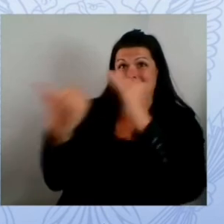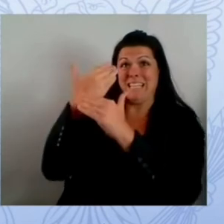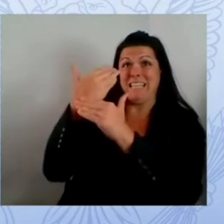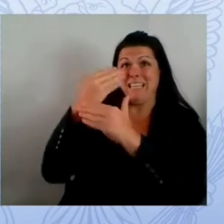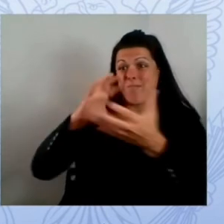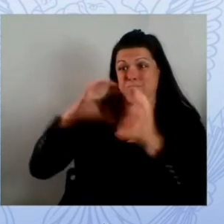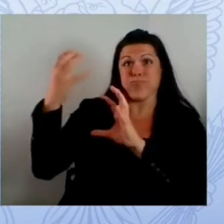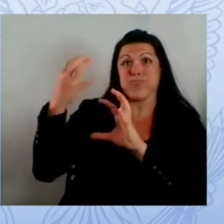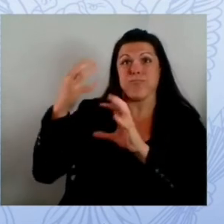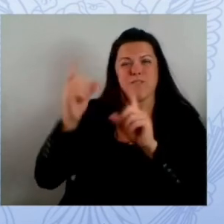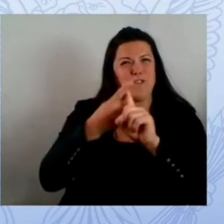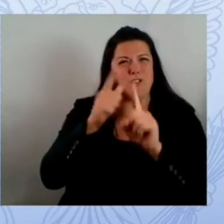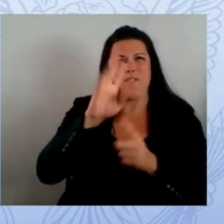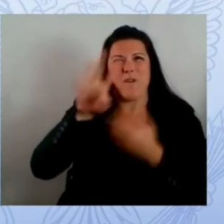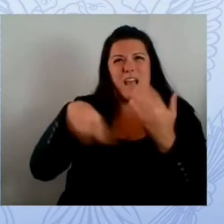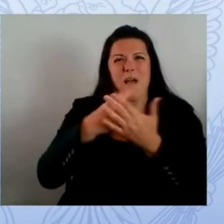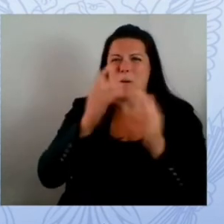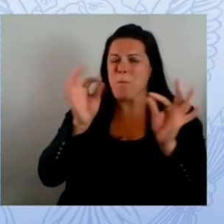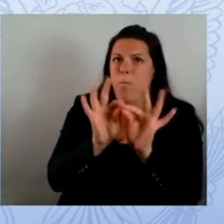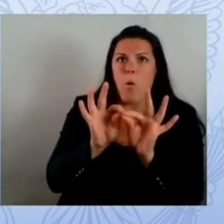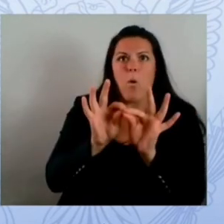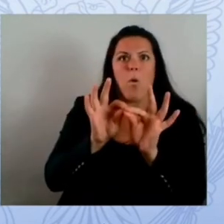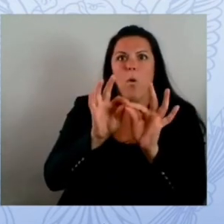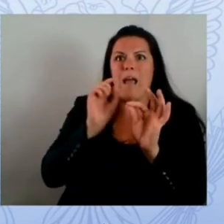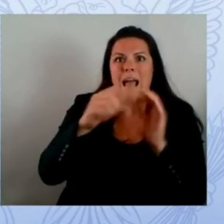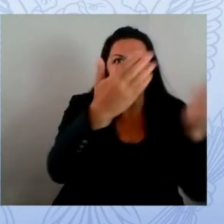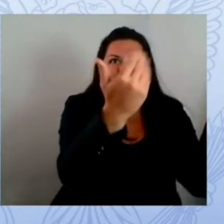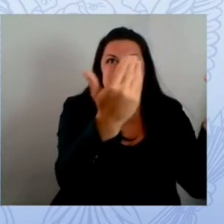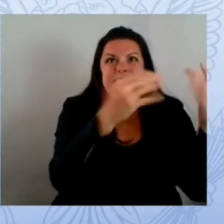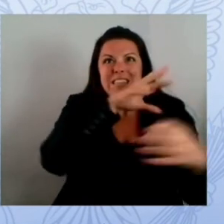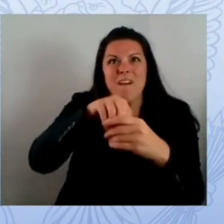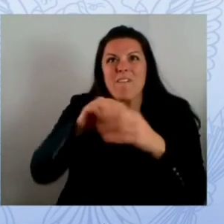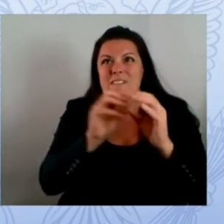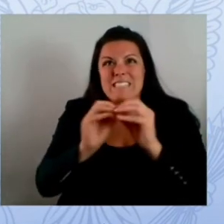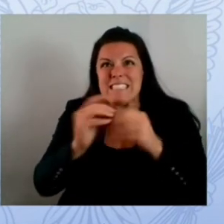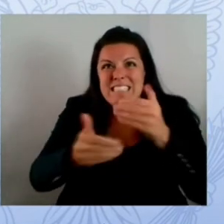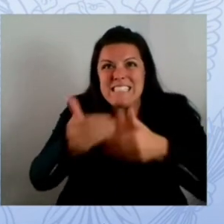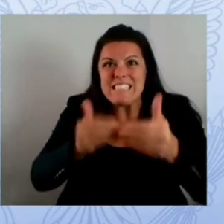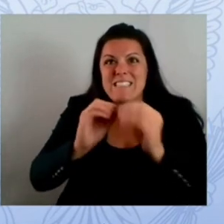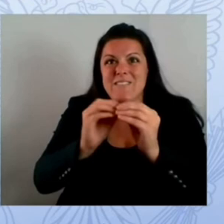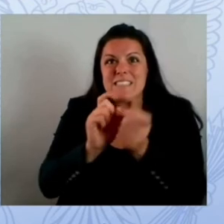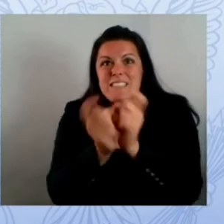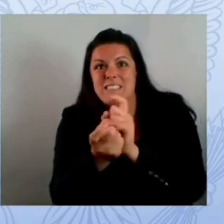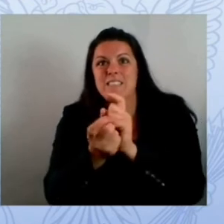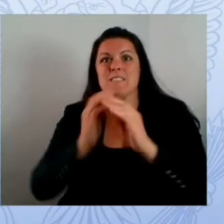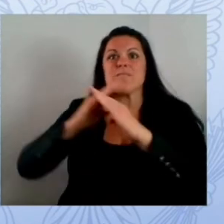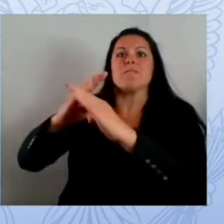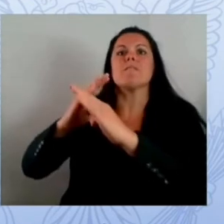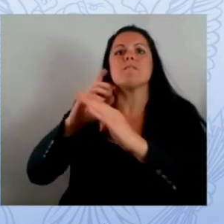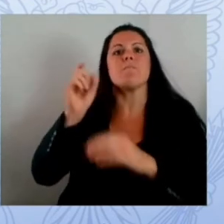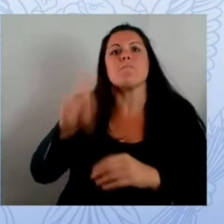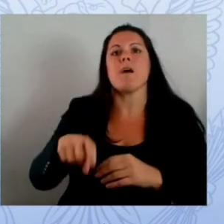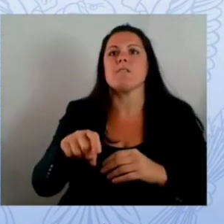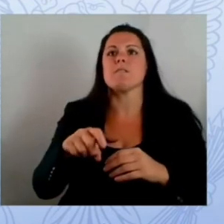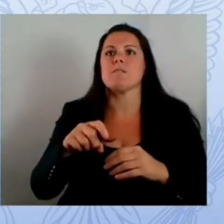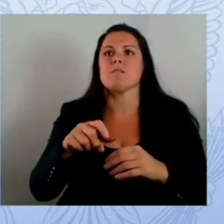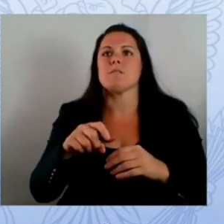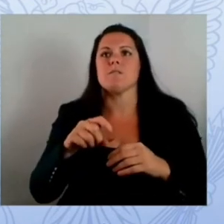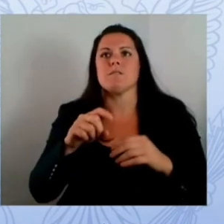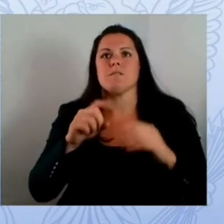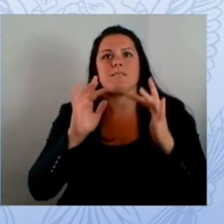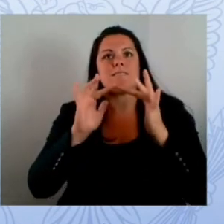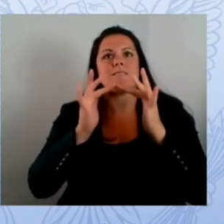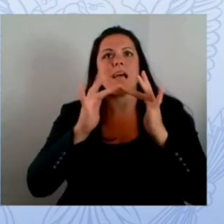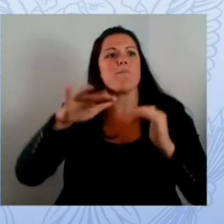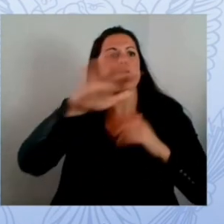here from headquarters we have what we call a cyber action team which is comprised comprised of the ultimate experts uh